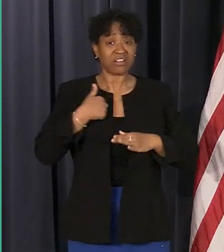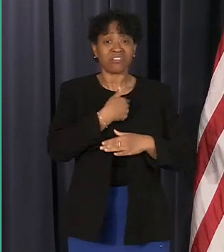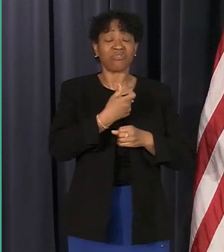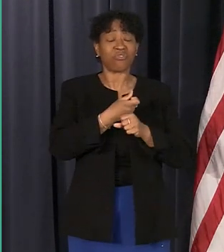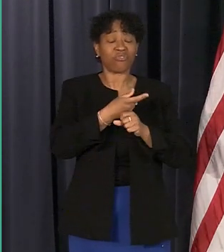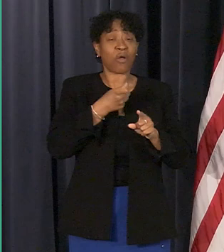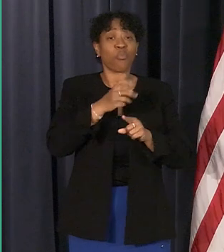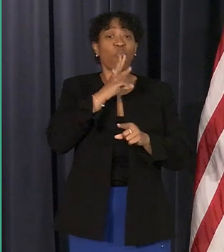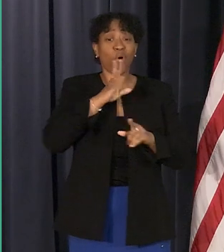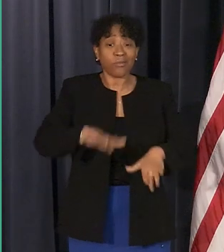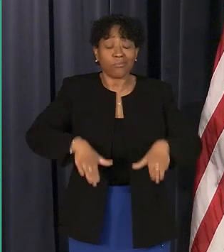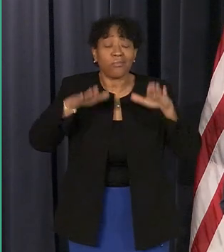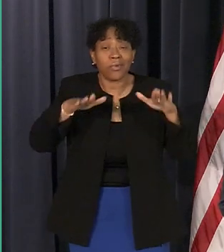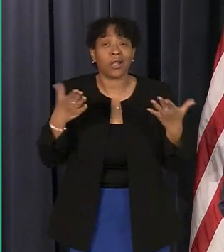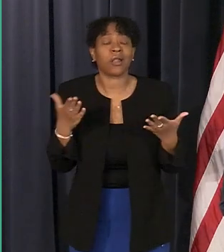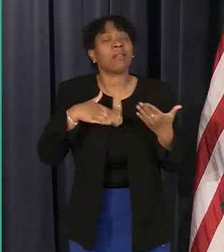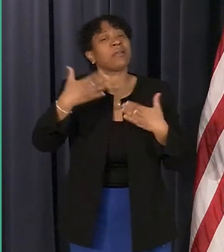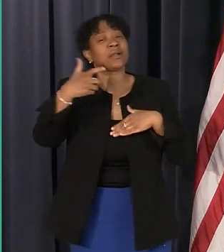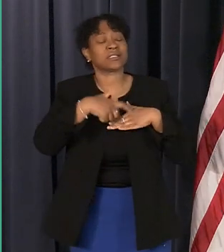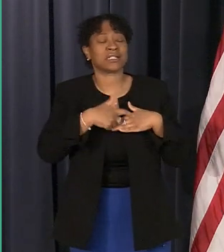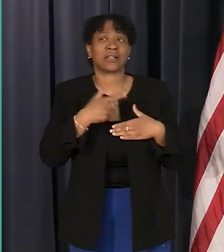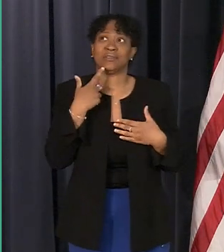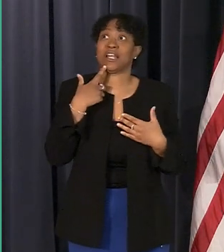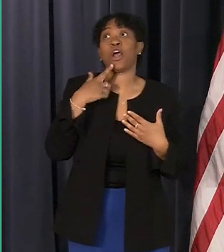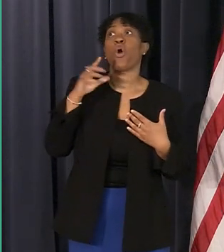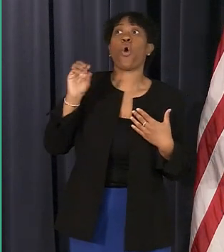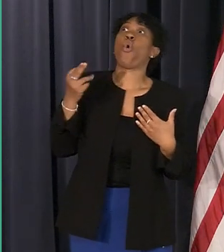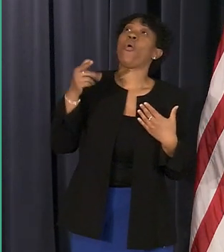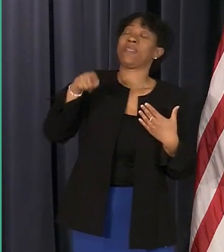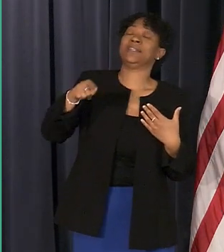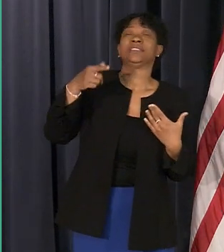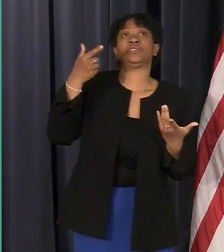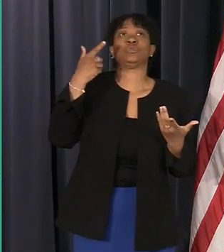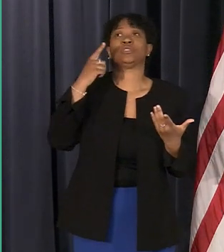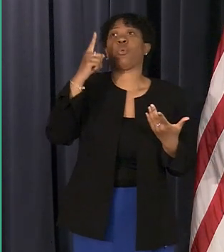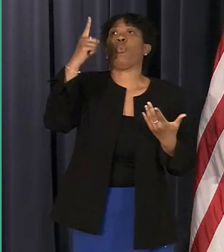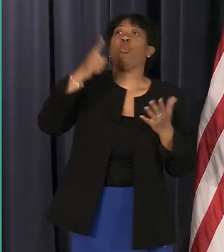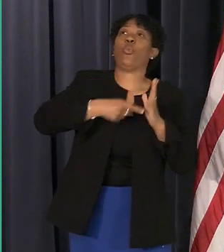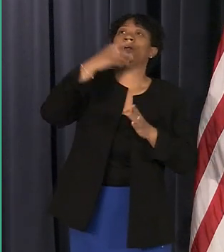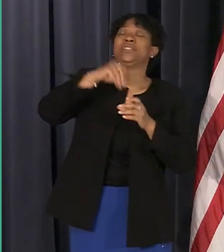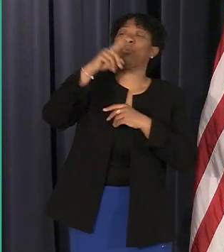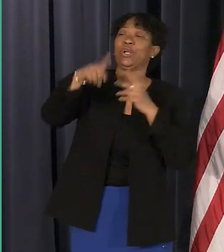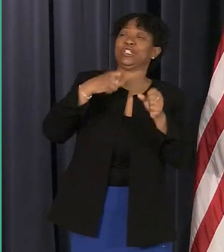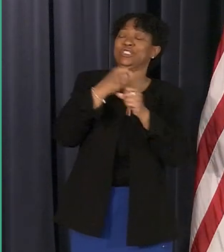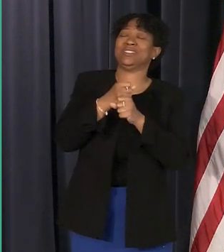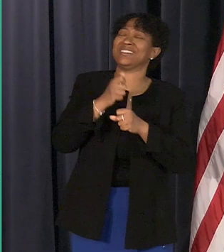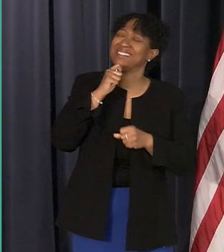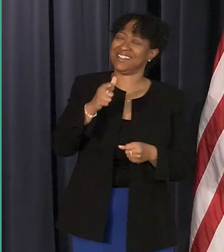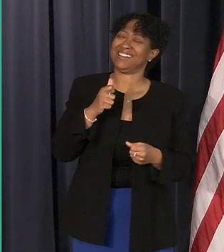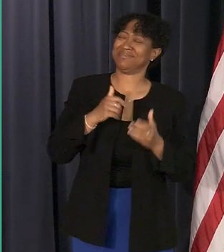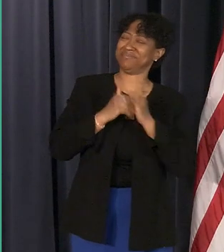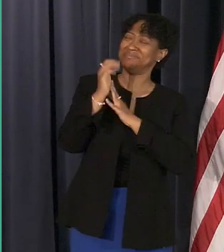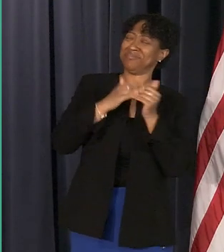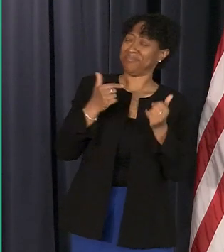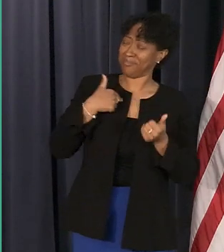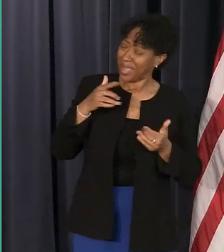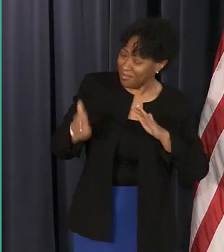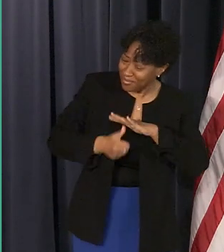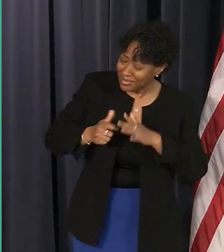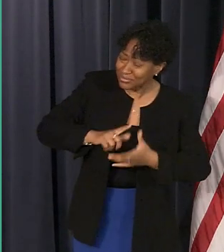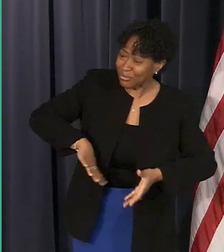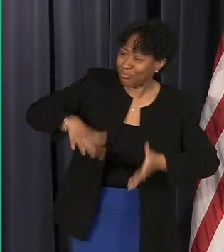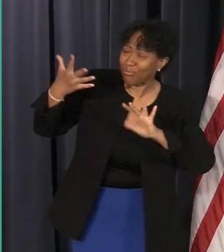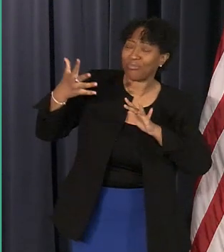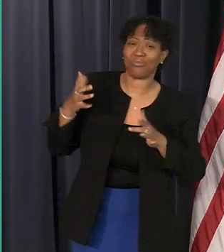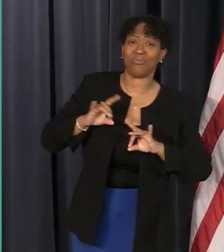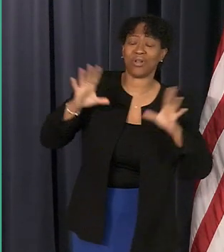time and telling them god sent a hundred year storm wasn't a comforting answer to any of maybe councilmember johnson found that to be comforting but i didn't find